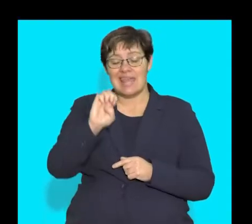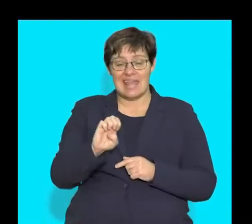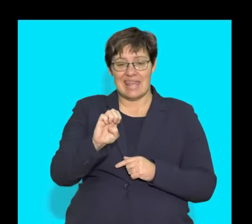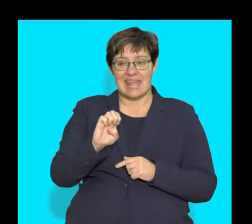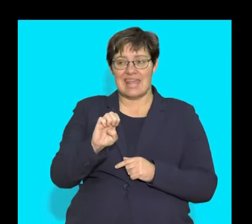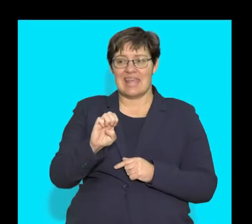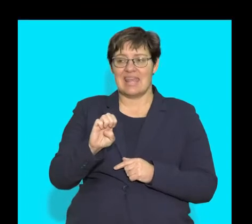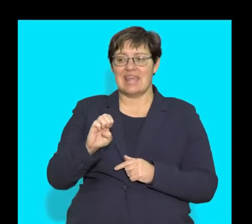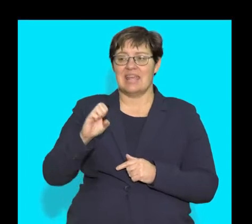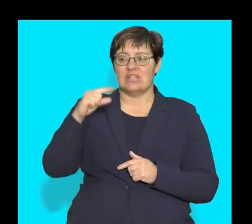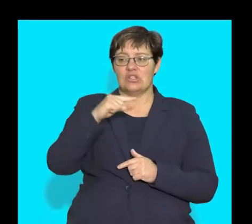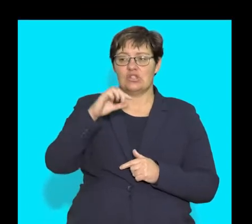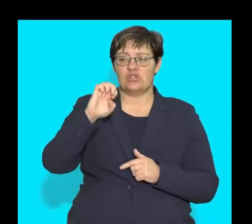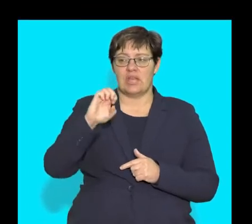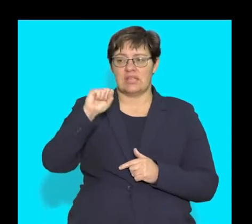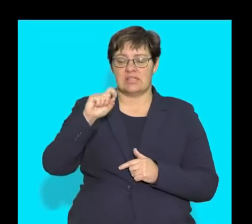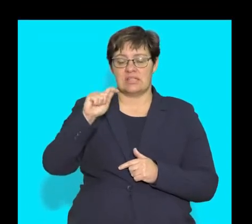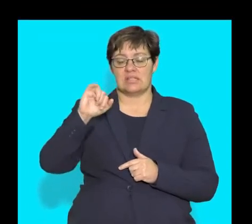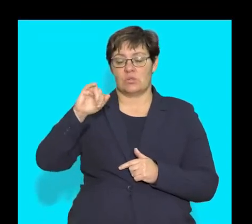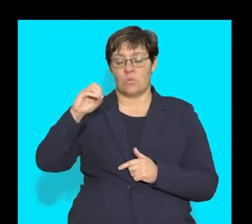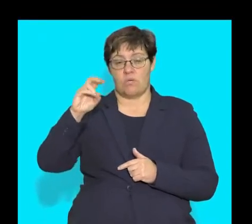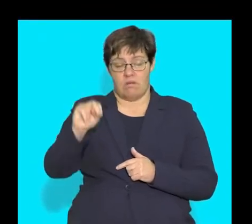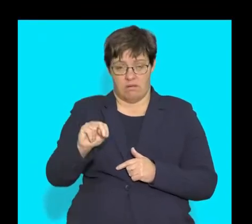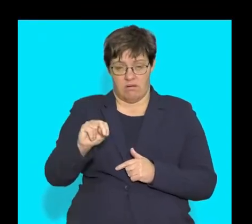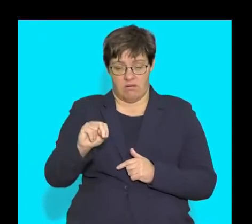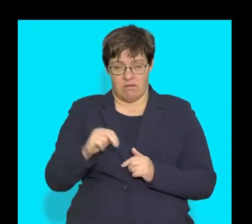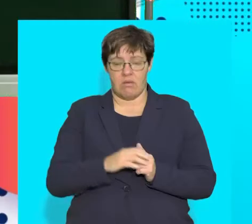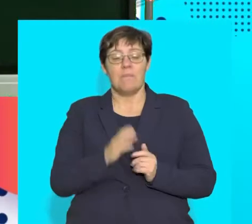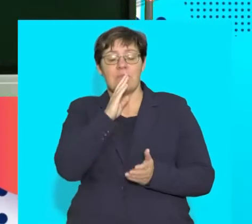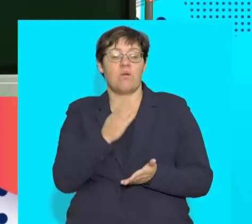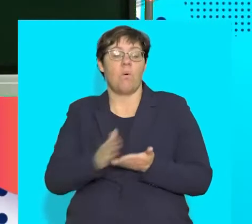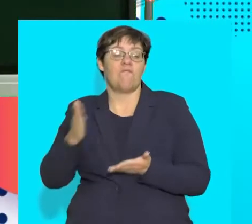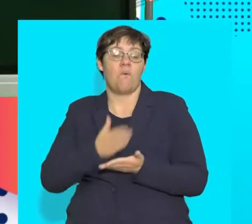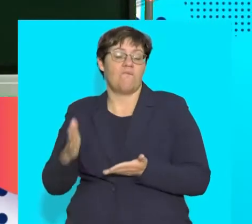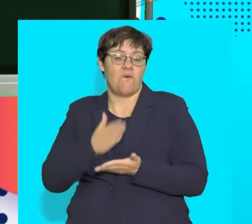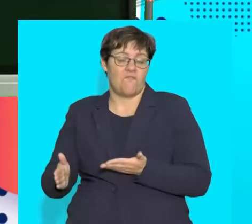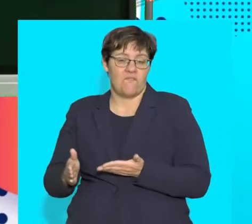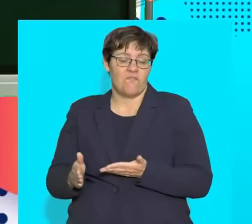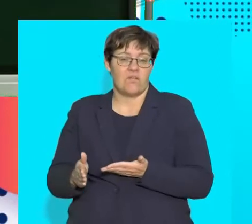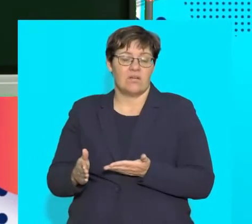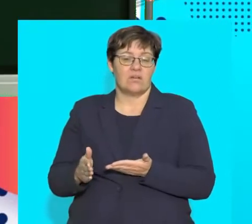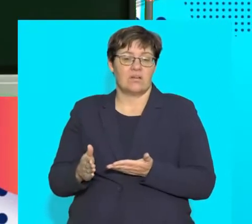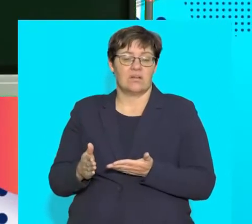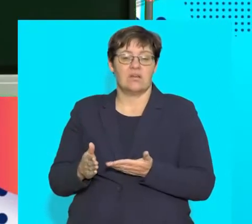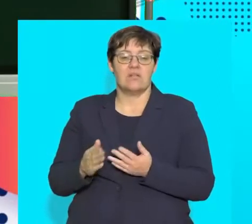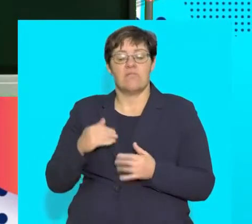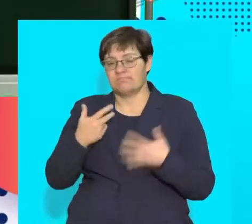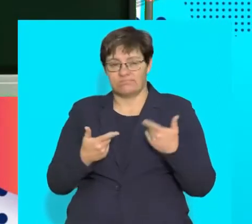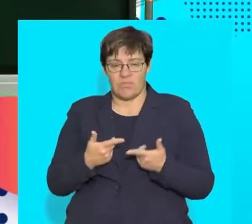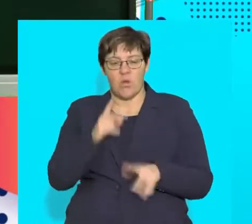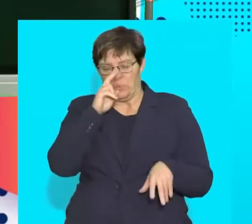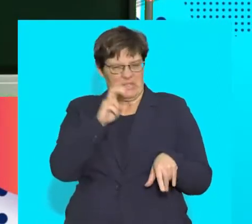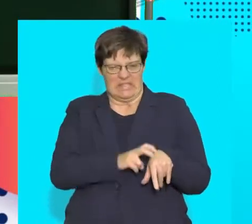-gestion. And ejection was, again, the removal of parts of the body that are not